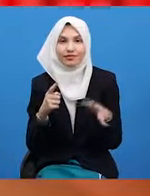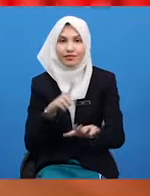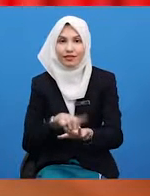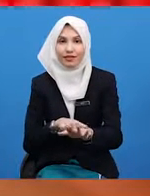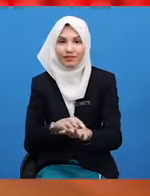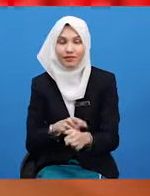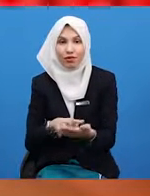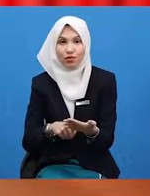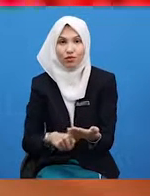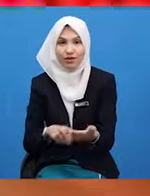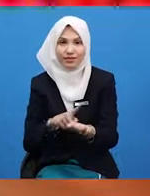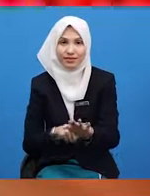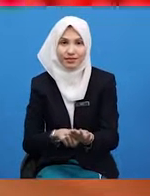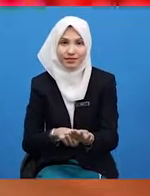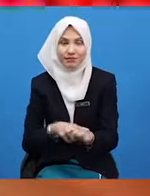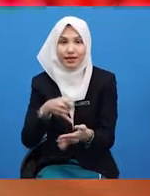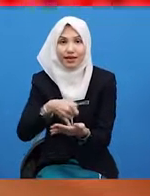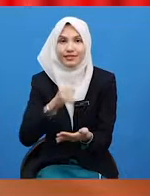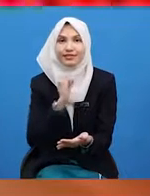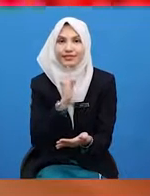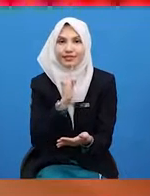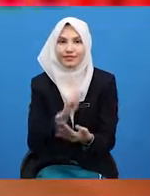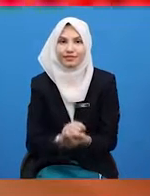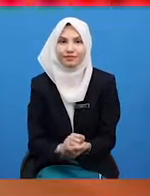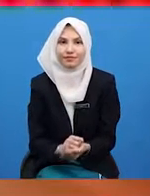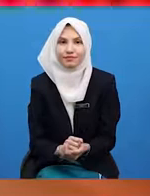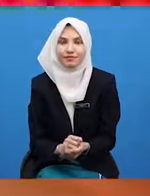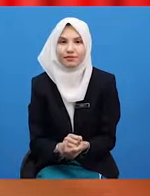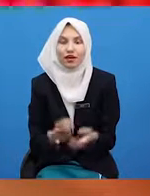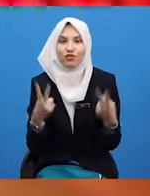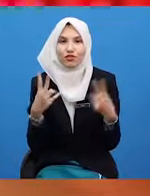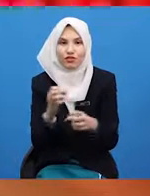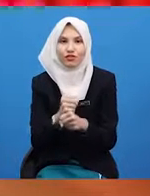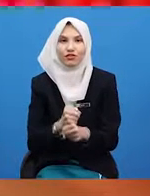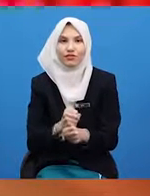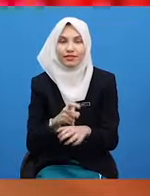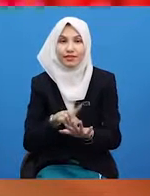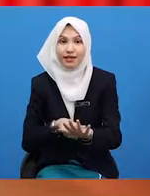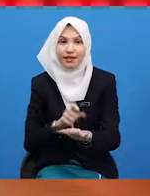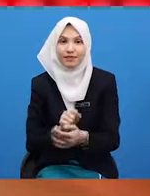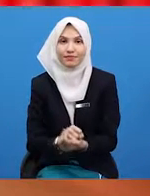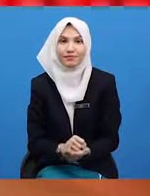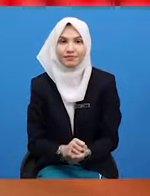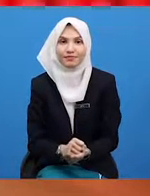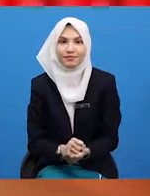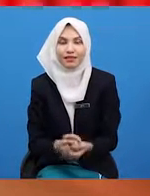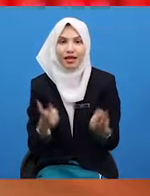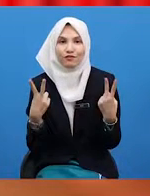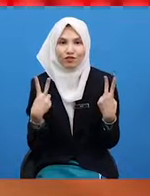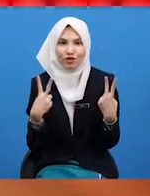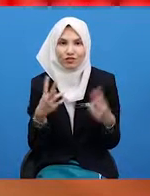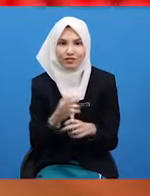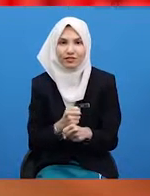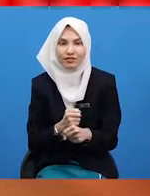What time is it? Have you got the time? Have you got